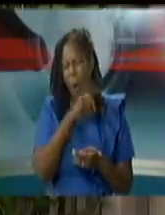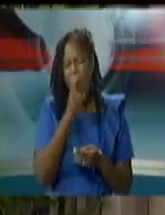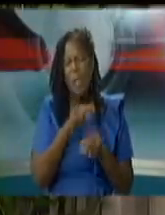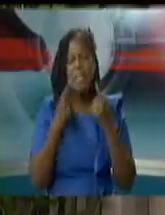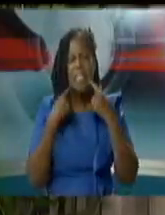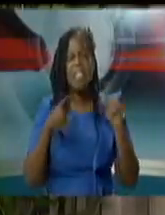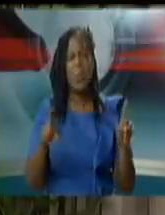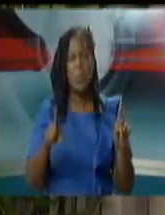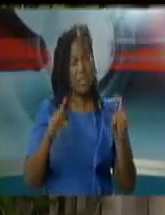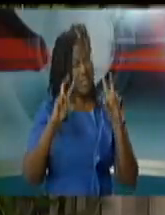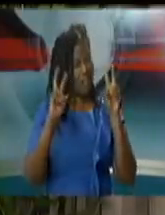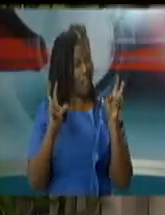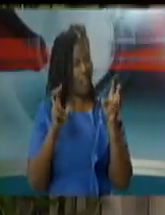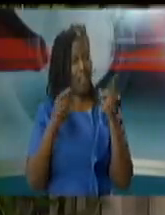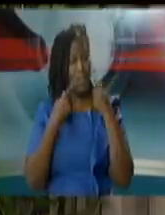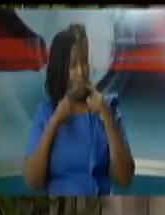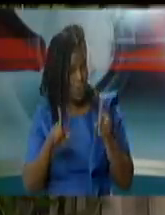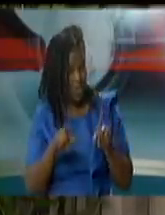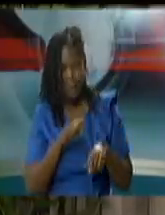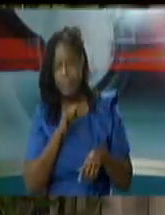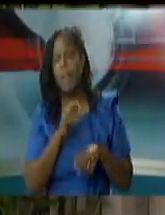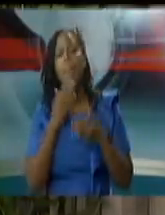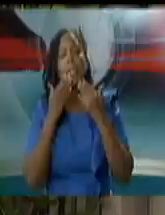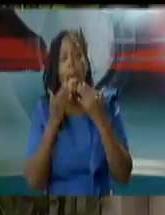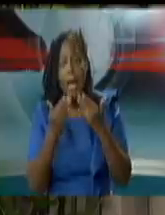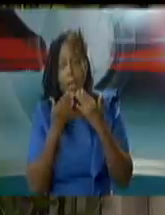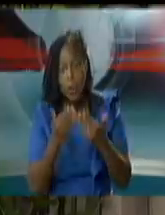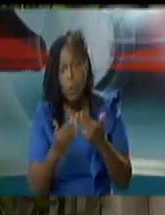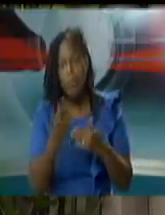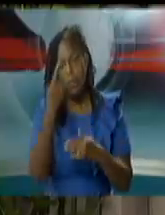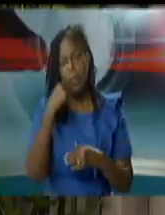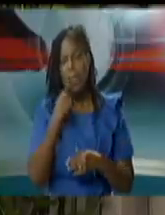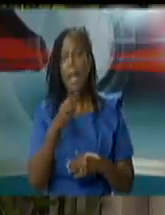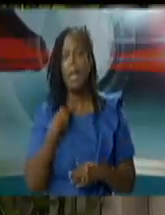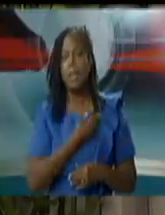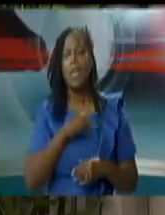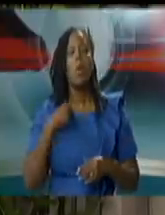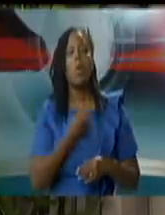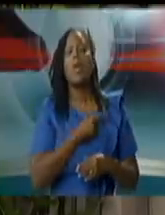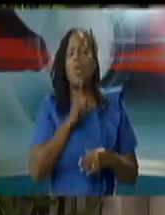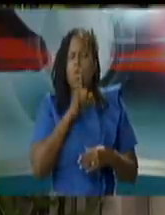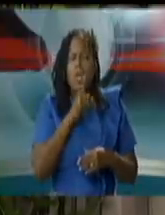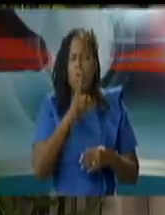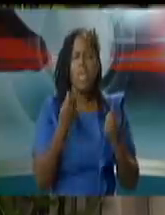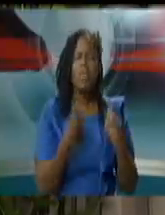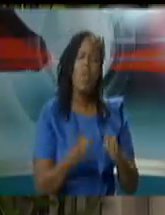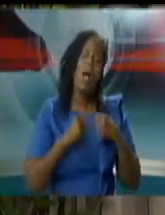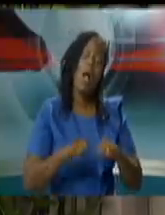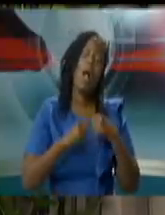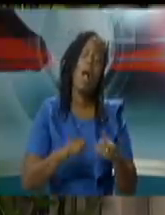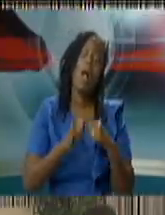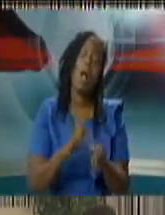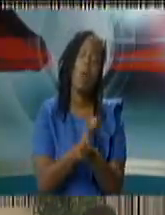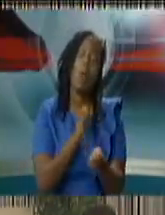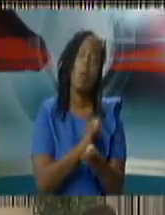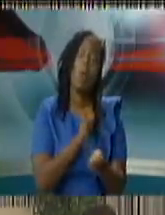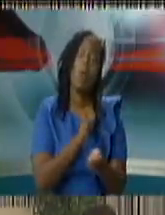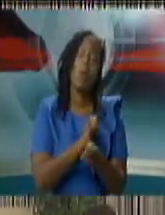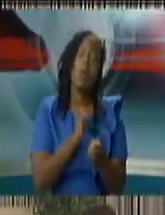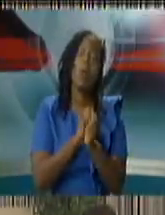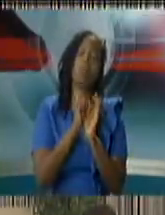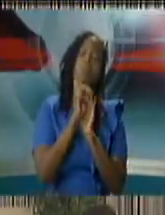commas news so thanks for bringing it to our attention but we're literally working almost 24 hours a day thank you